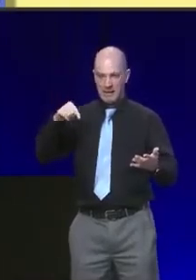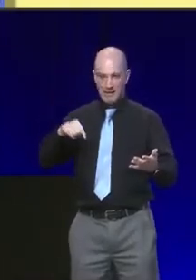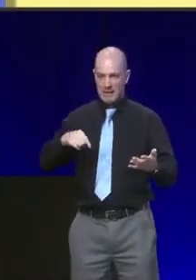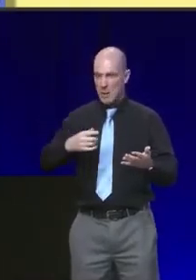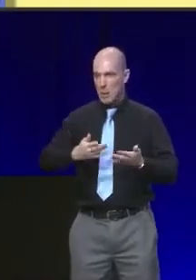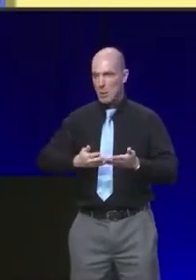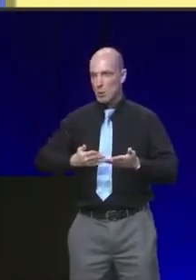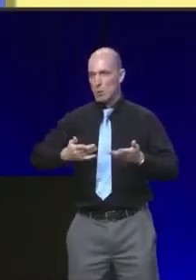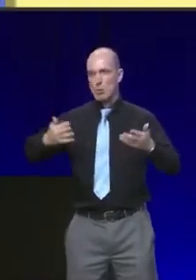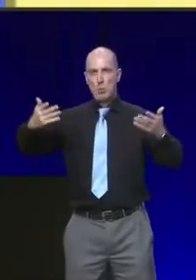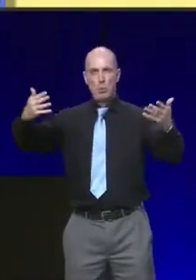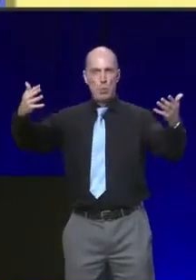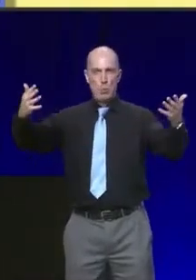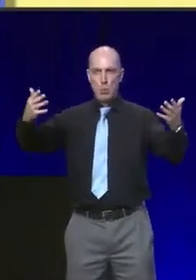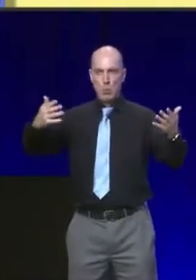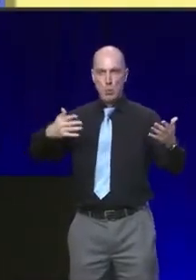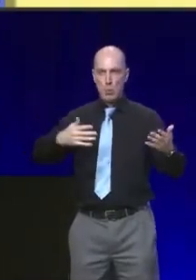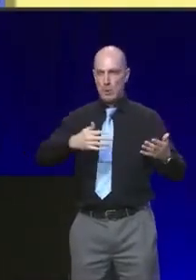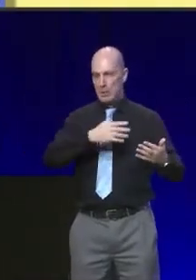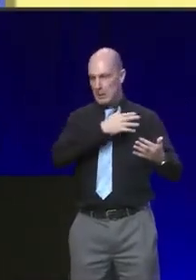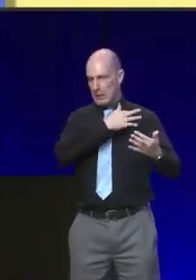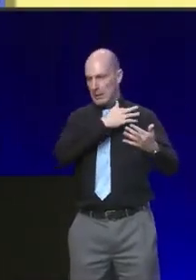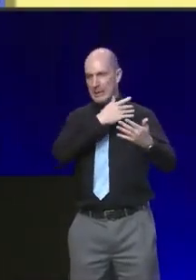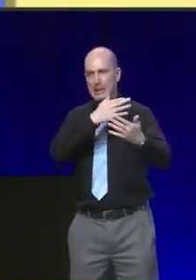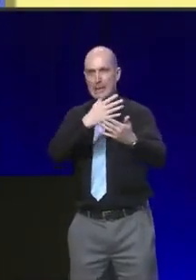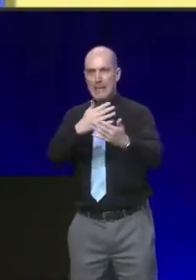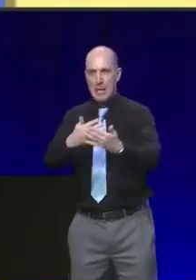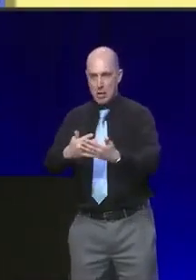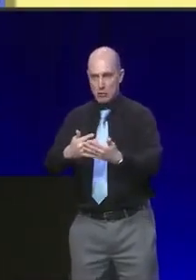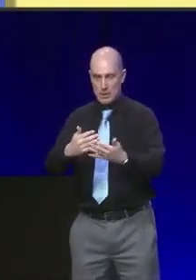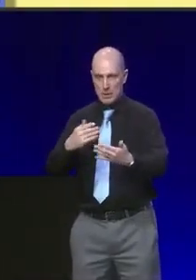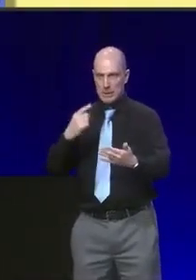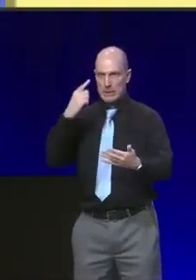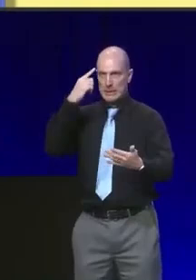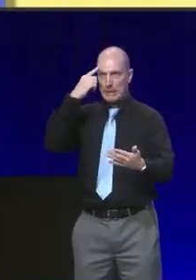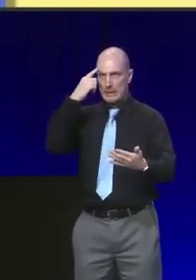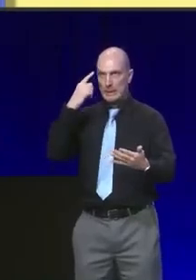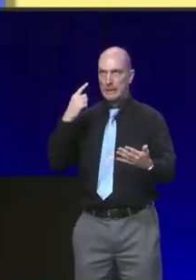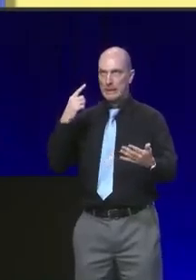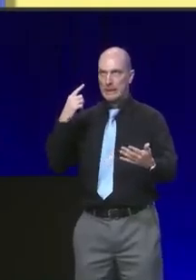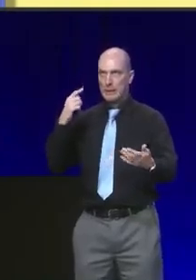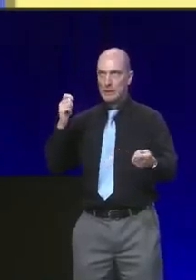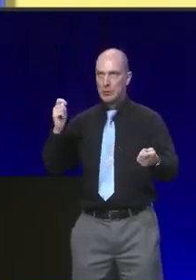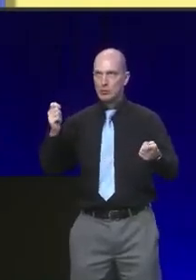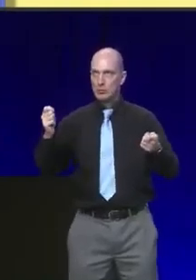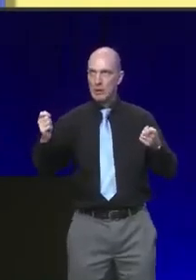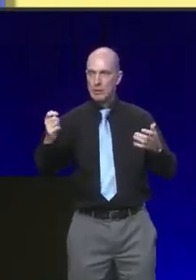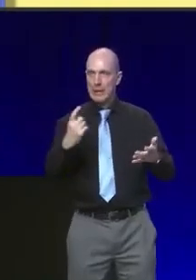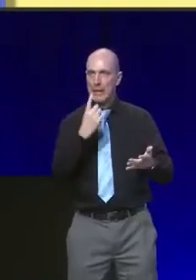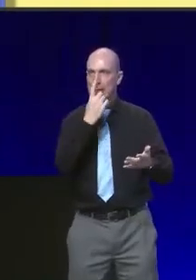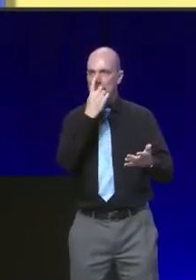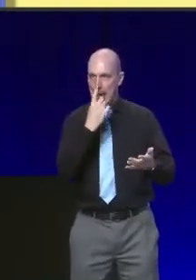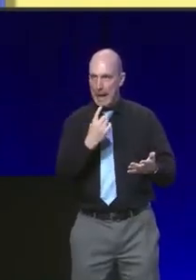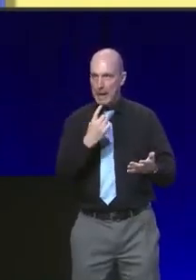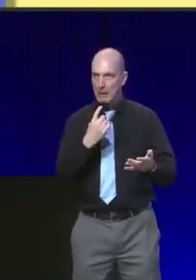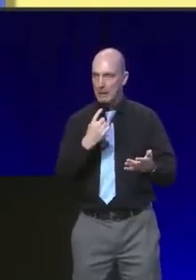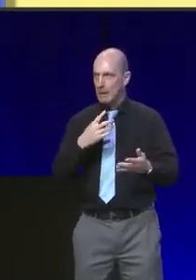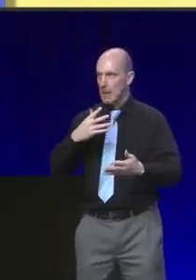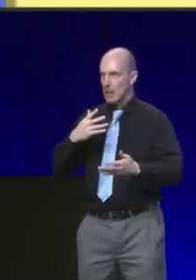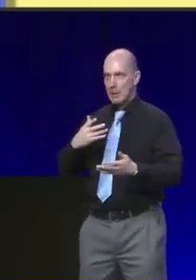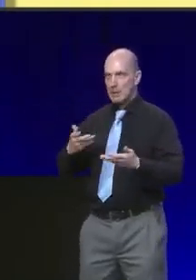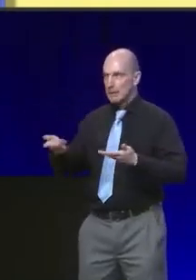not only as it was, but who had the imagination to see things differently and to show others what they could see.